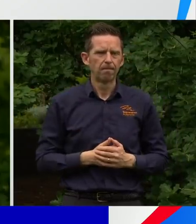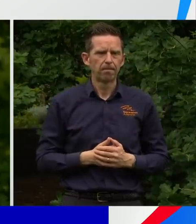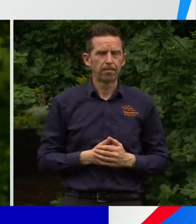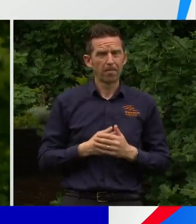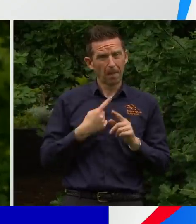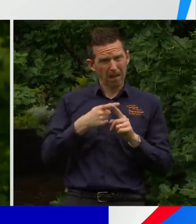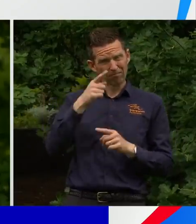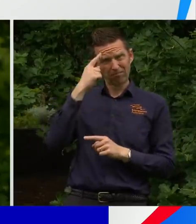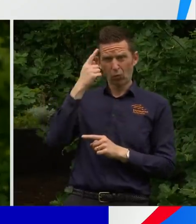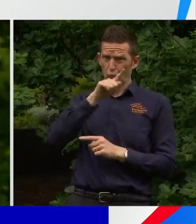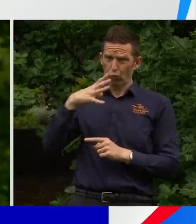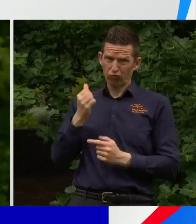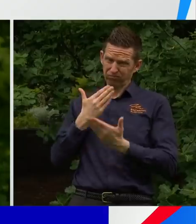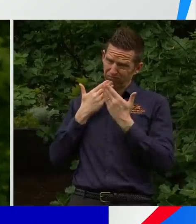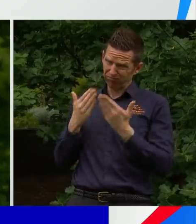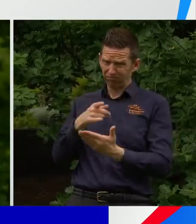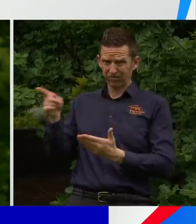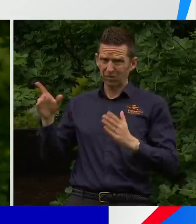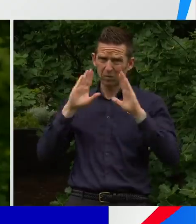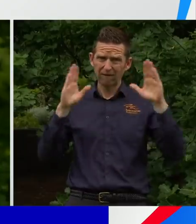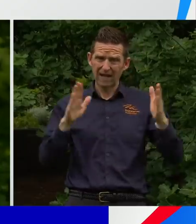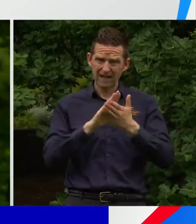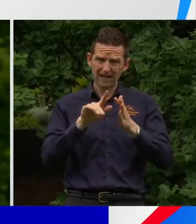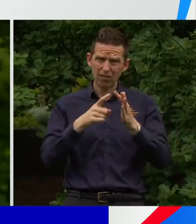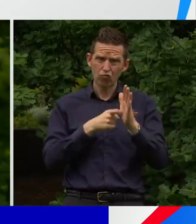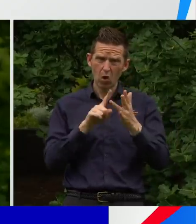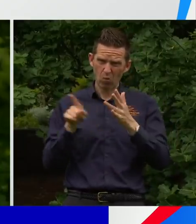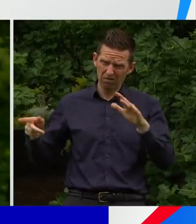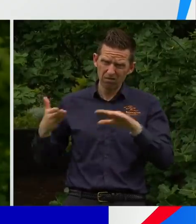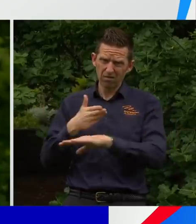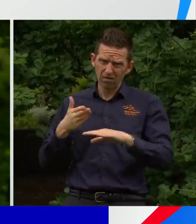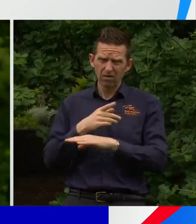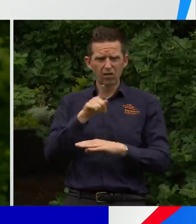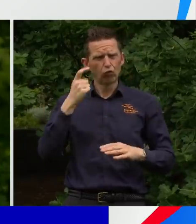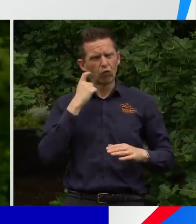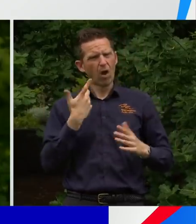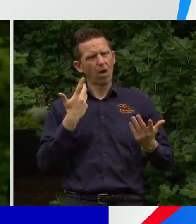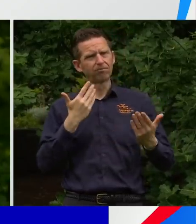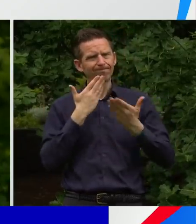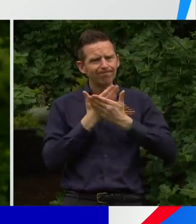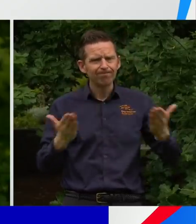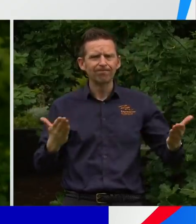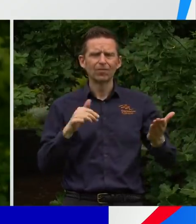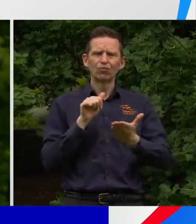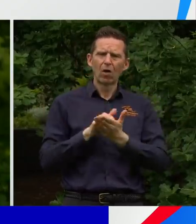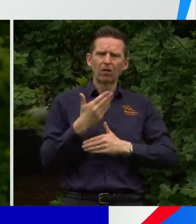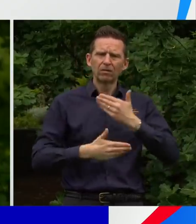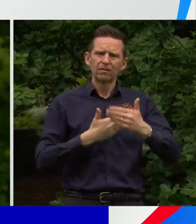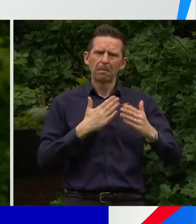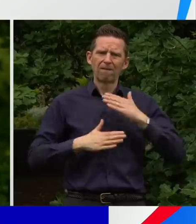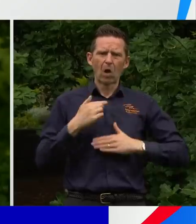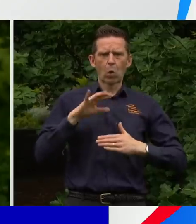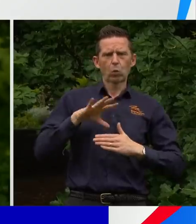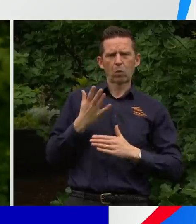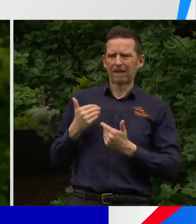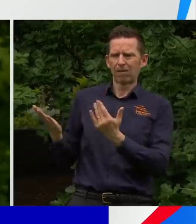as the heroes that they are, but just let's all of us do the right thing, wherever we can, to make sure that we're not making their job harder than